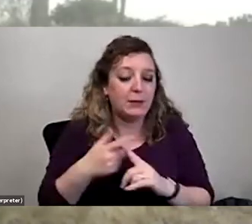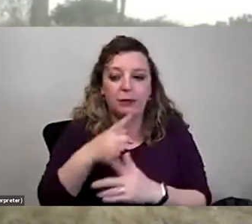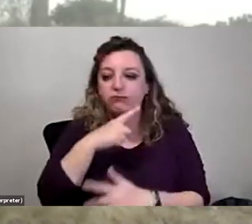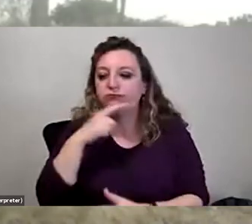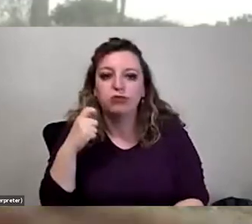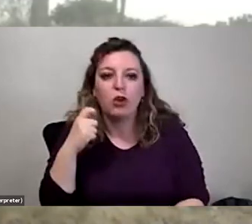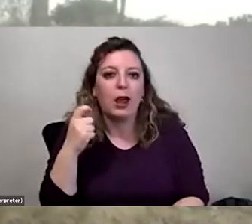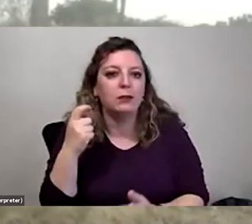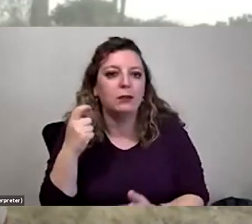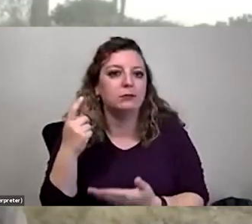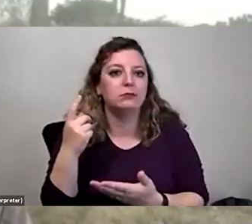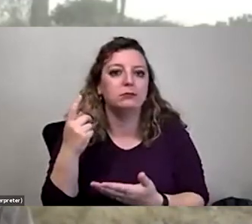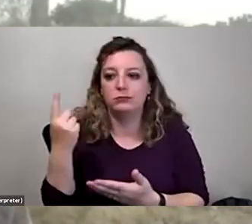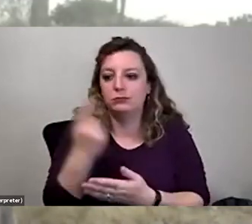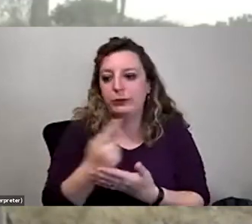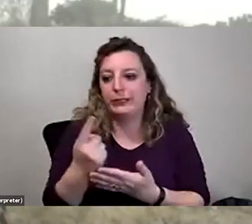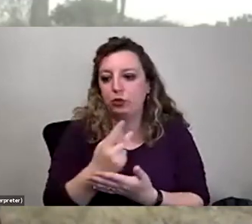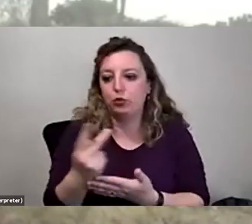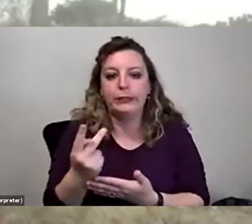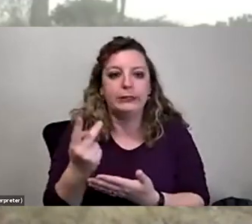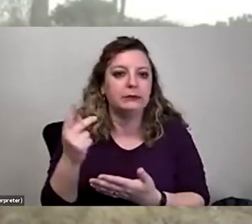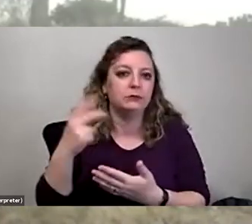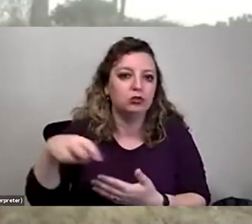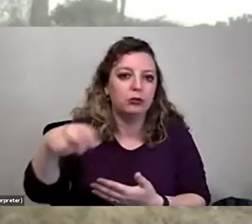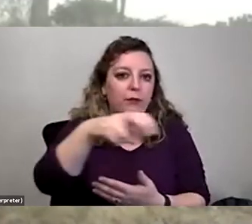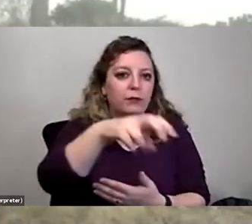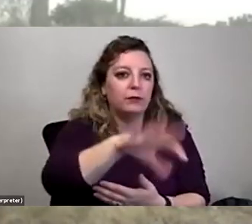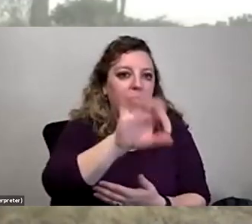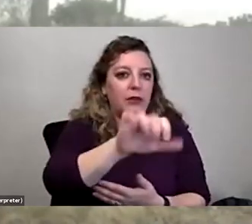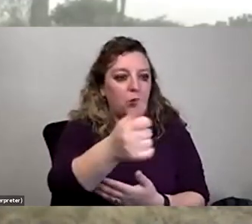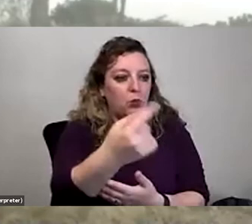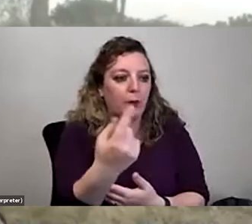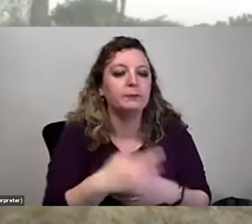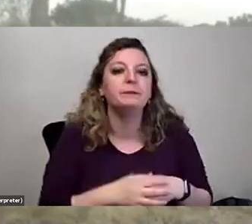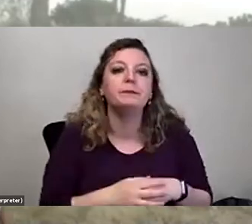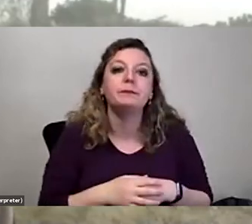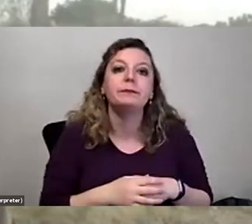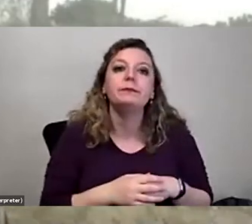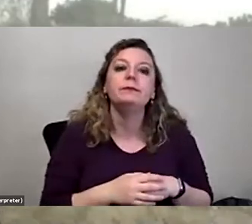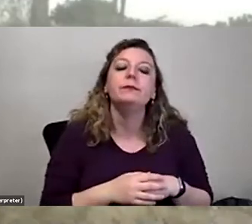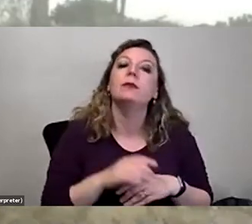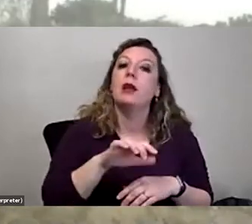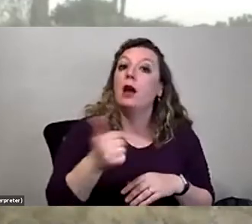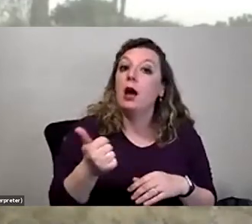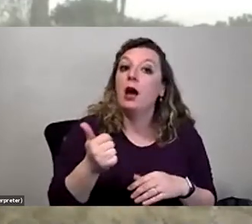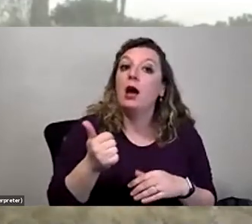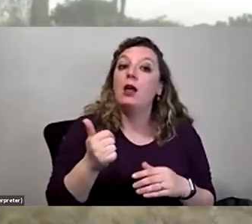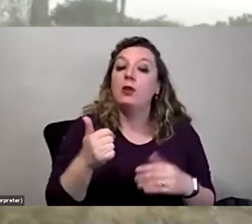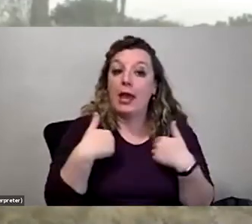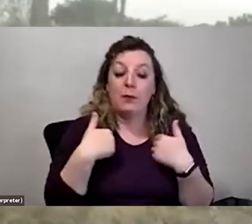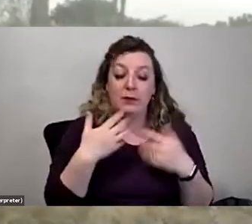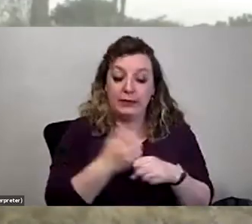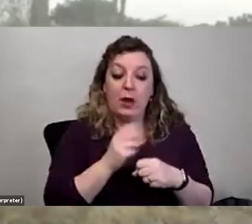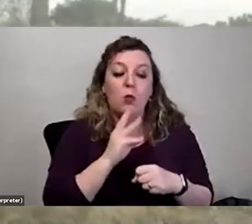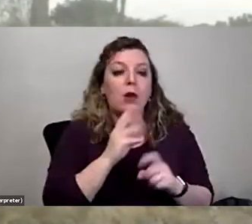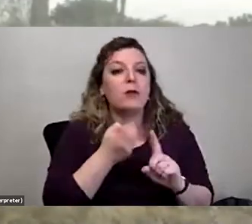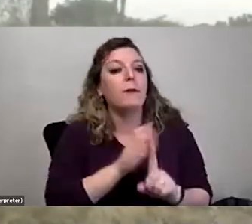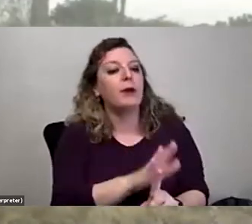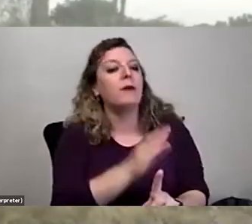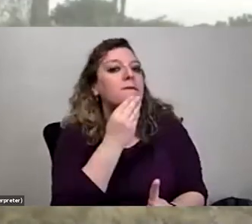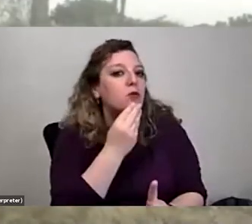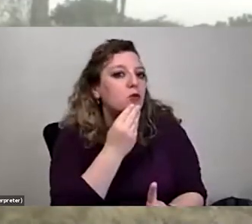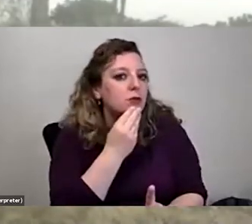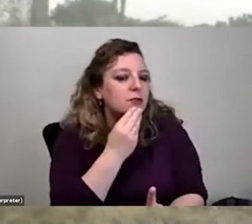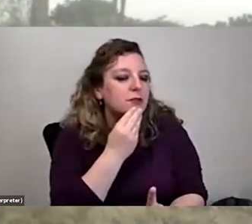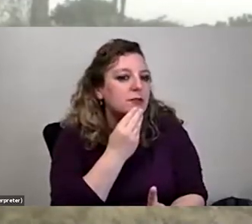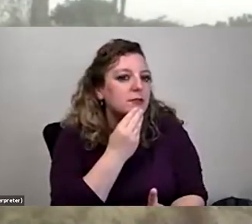you know, within a week or two weeks. So they have to travel and find another water source. So most desert animals get the water they need from the food that they eat. This is